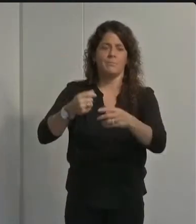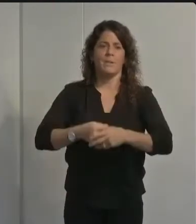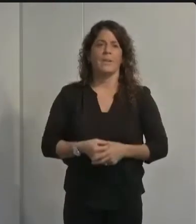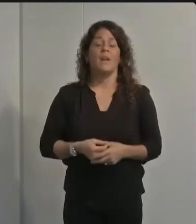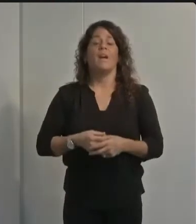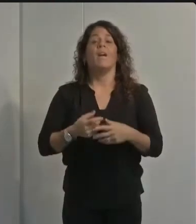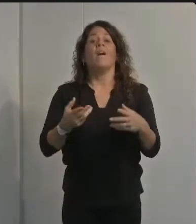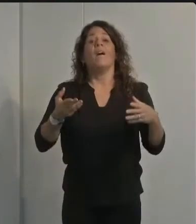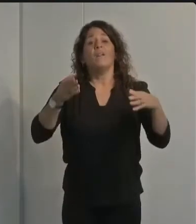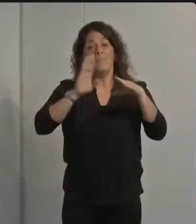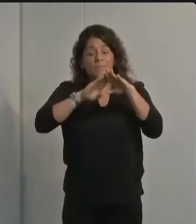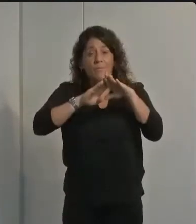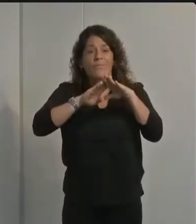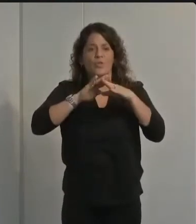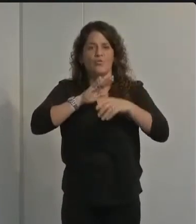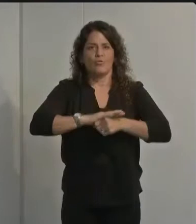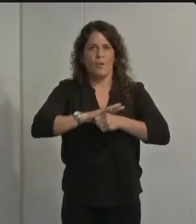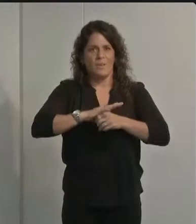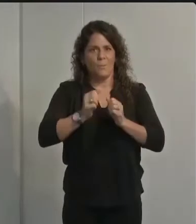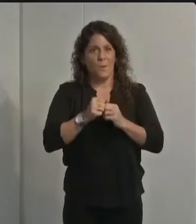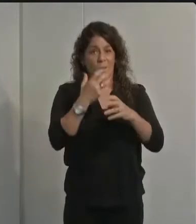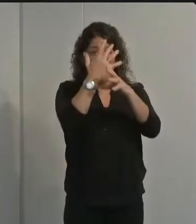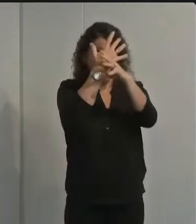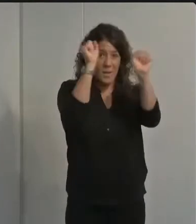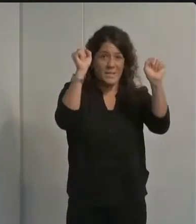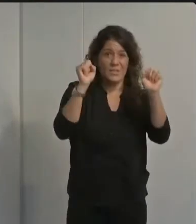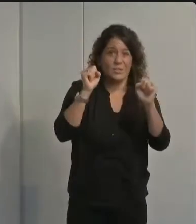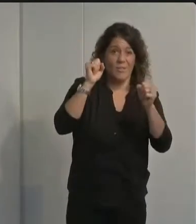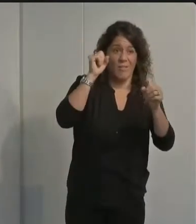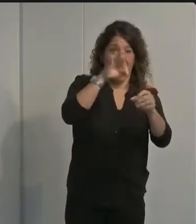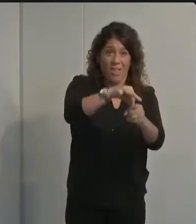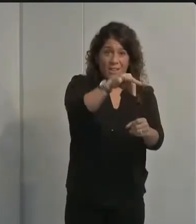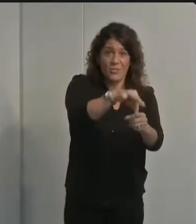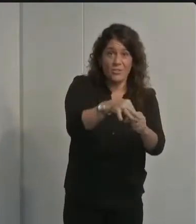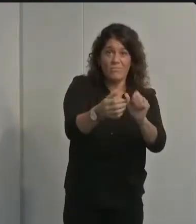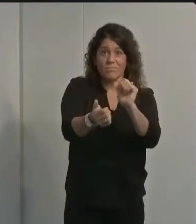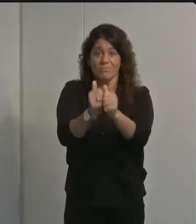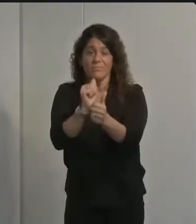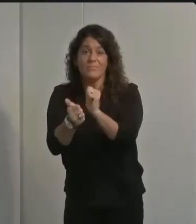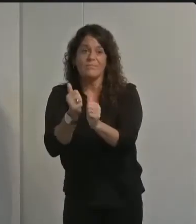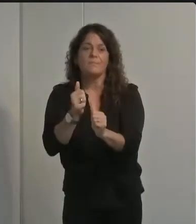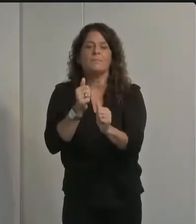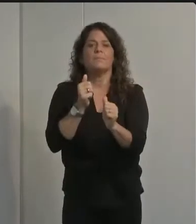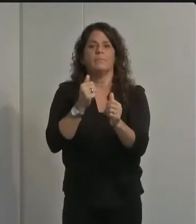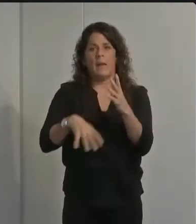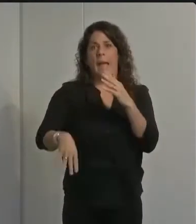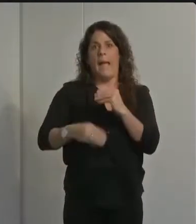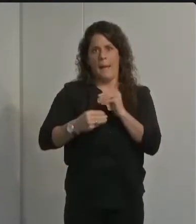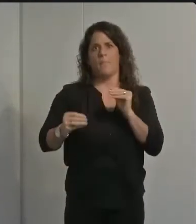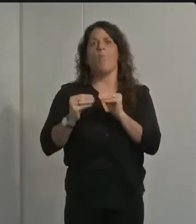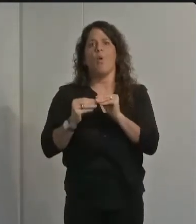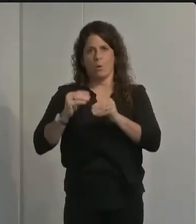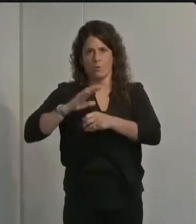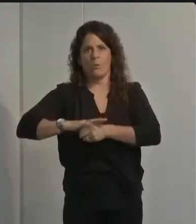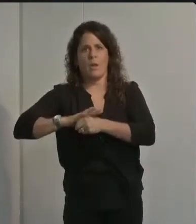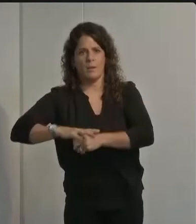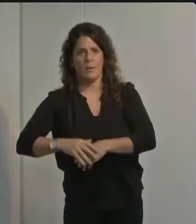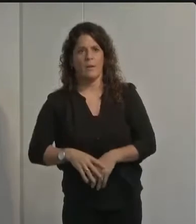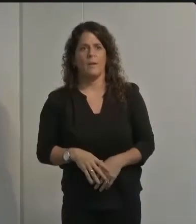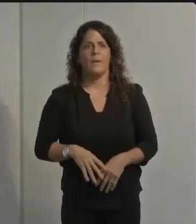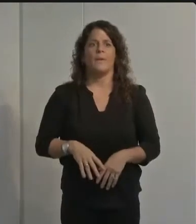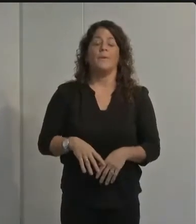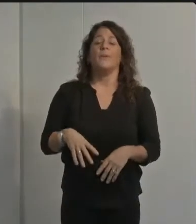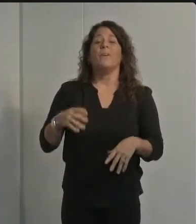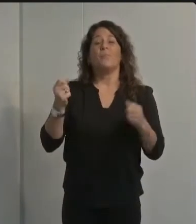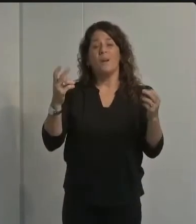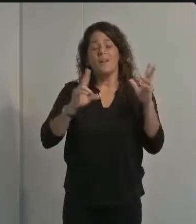stress surrounding the presidential election and the state of our nation can now be added to our list for many they're feeling